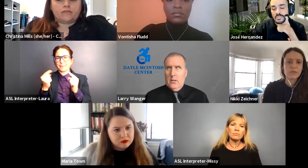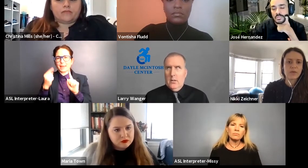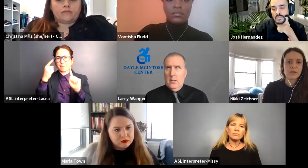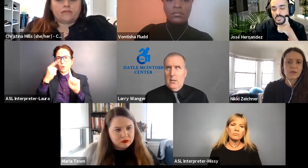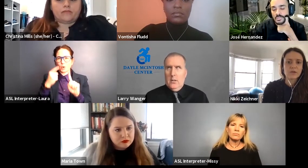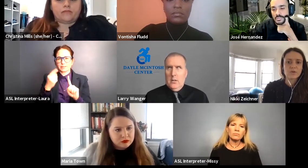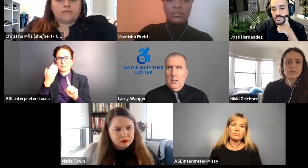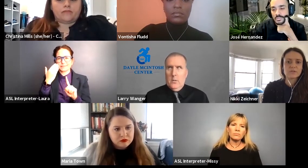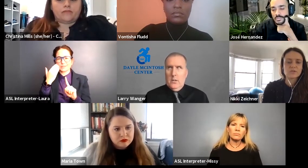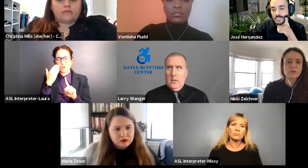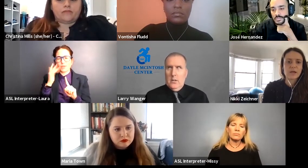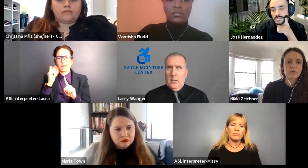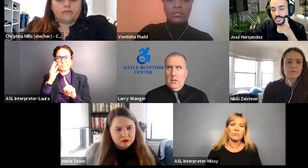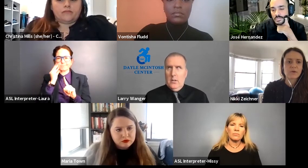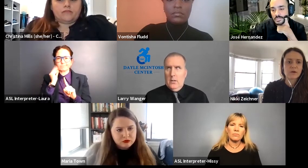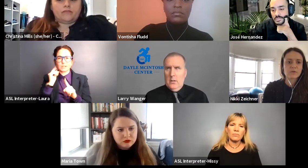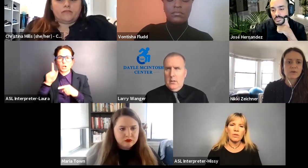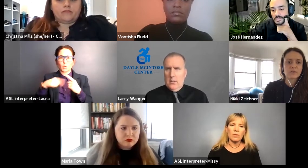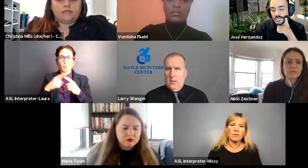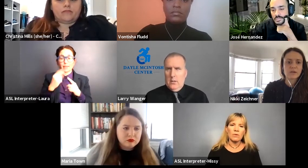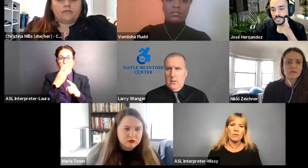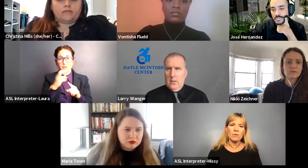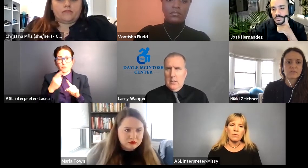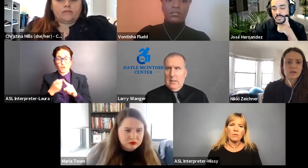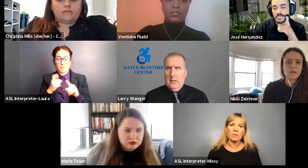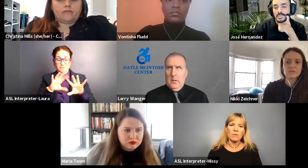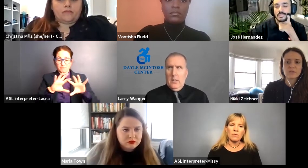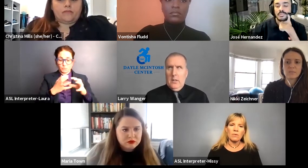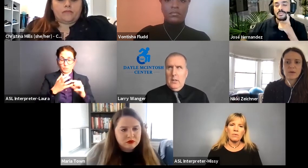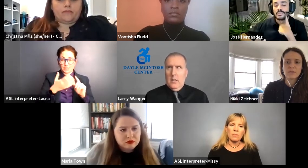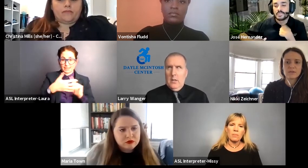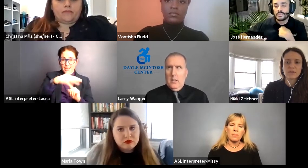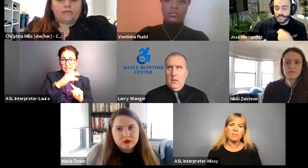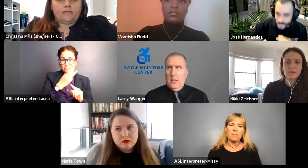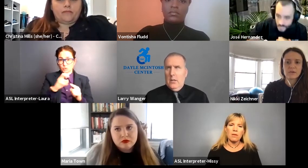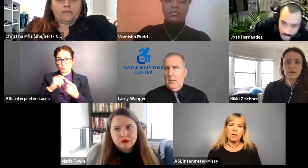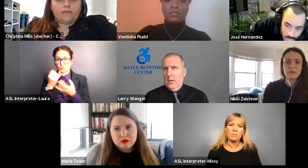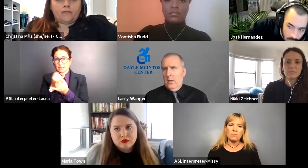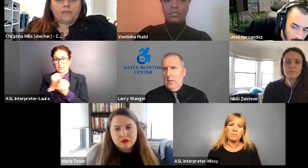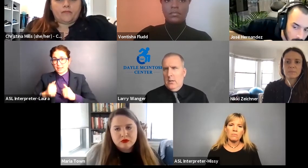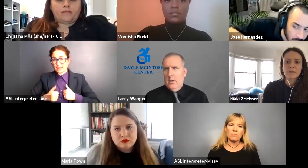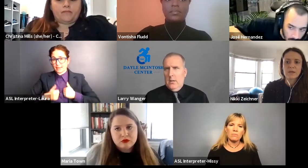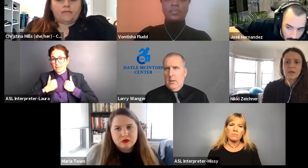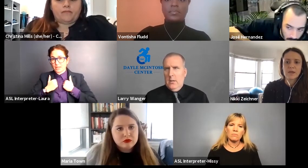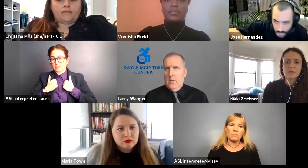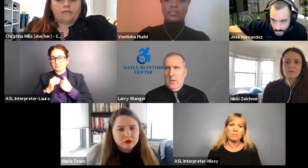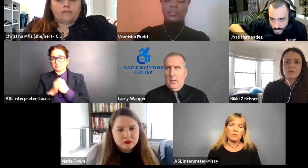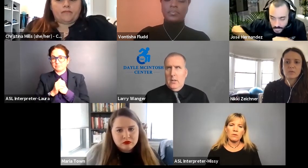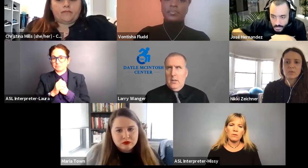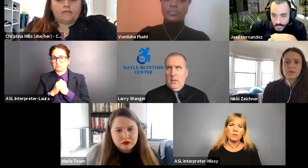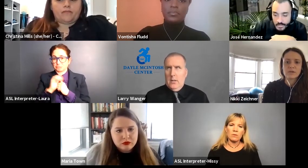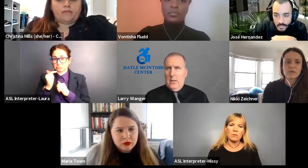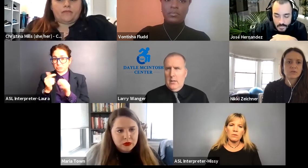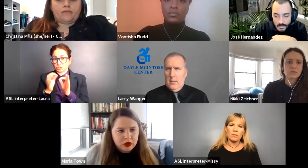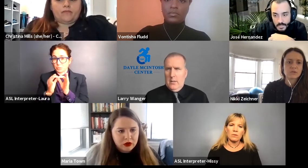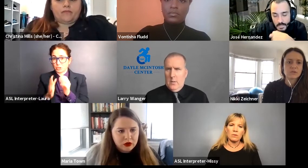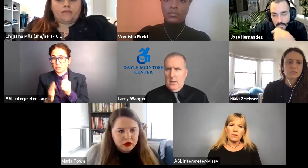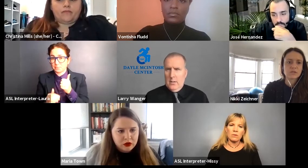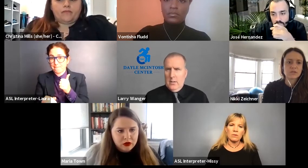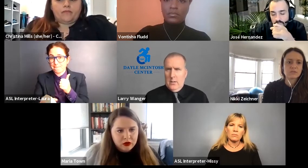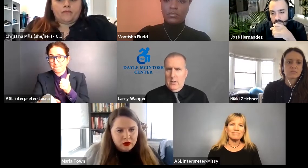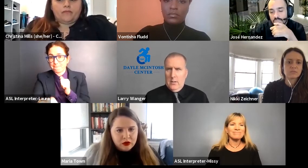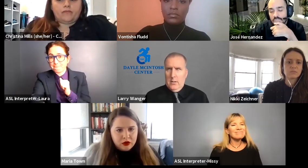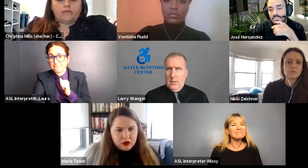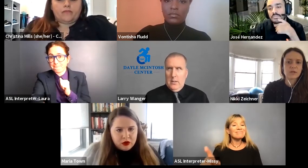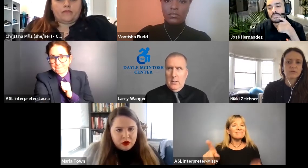go through when they transition out of congregate settings and into independent living. And we also did